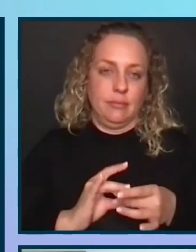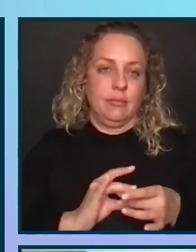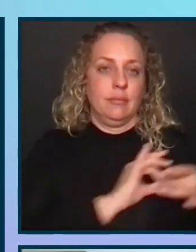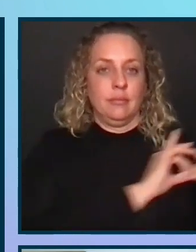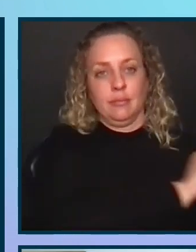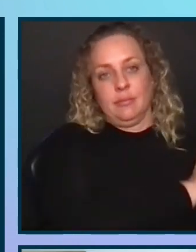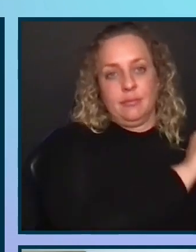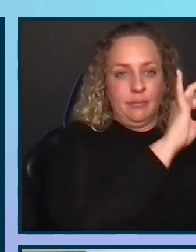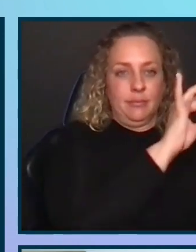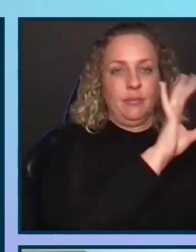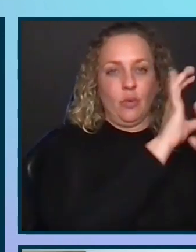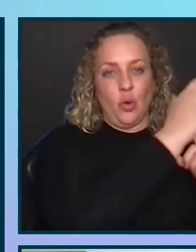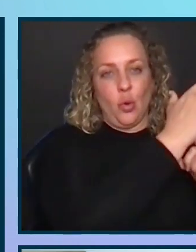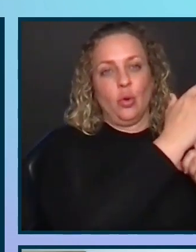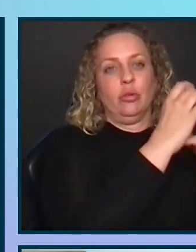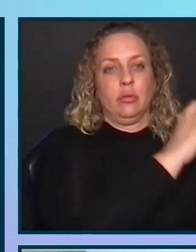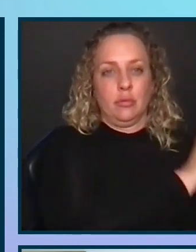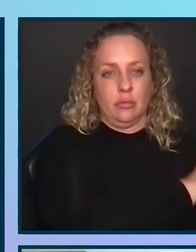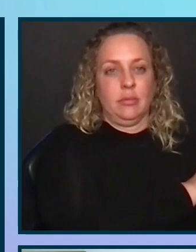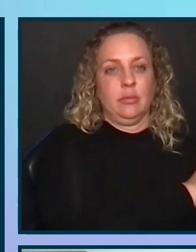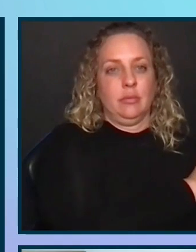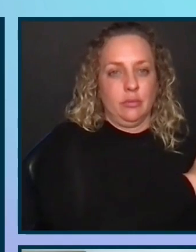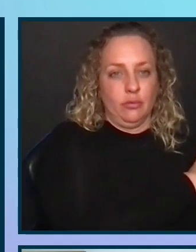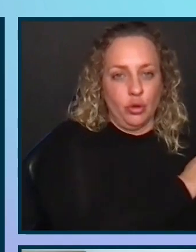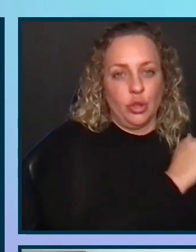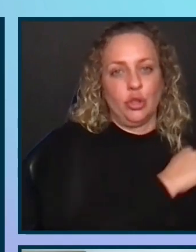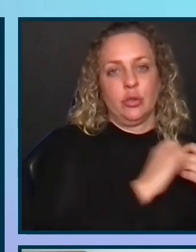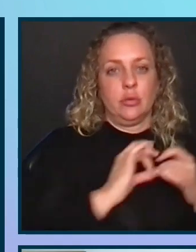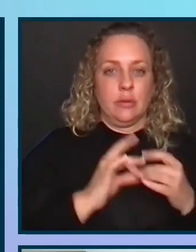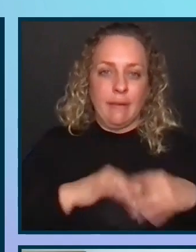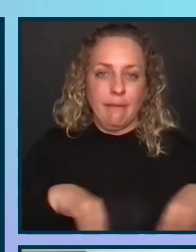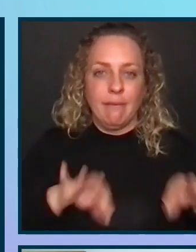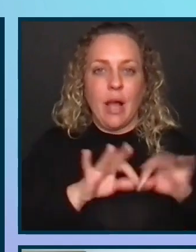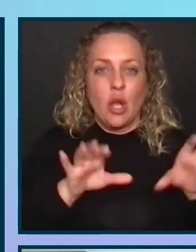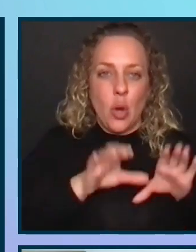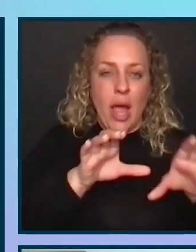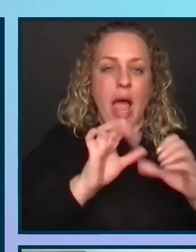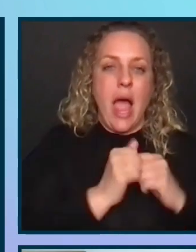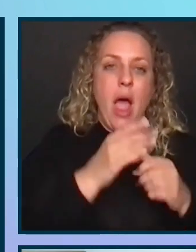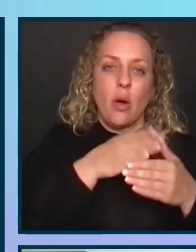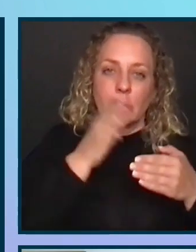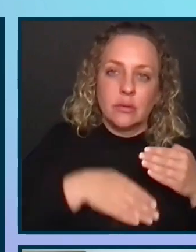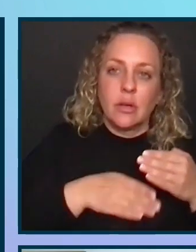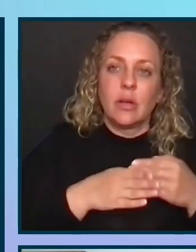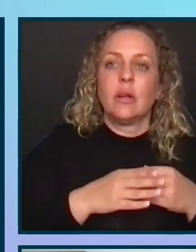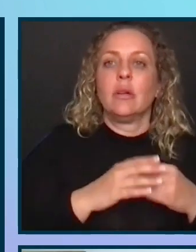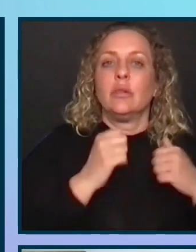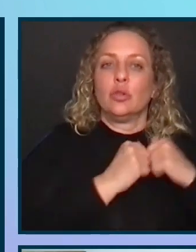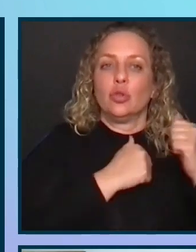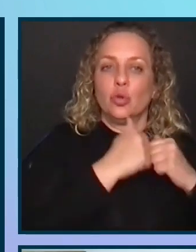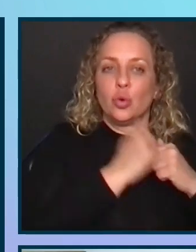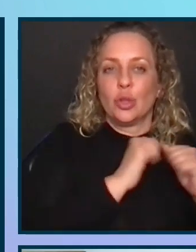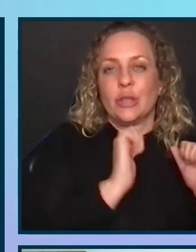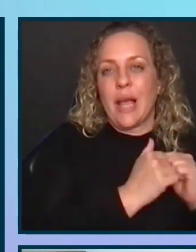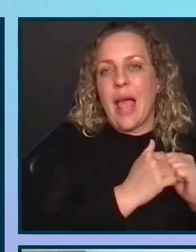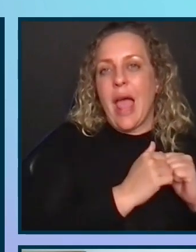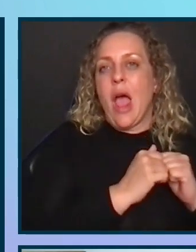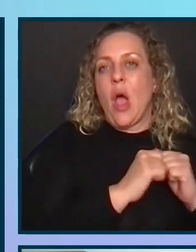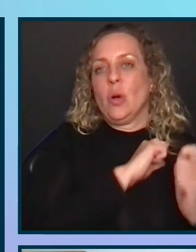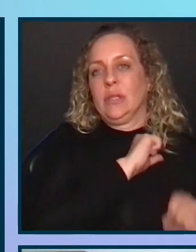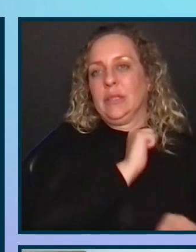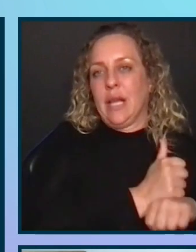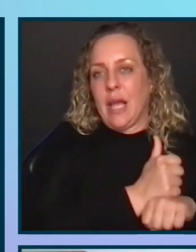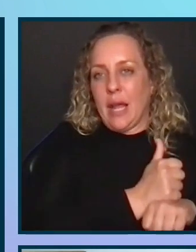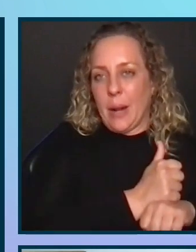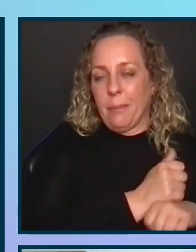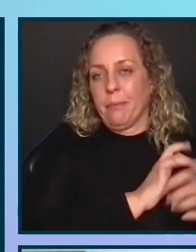combines the organization outcomes, core values, actions, how the company gets the job done. Structures are a way, of course, the organization has